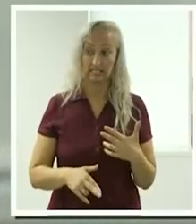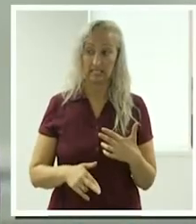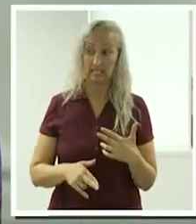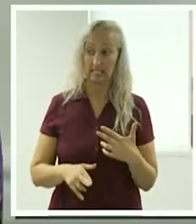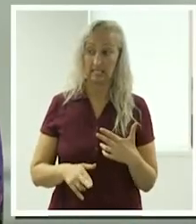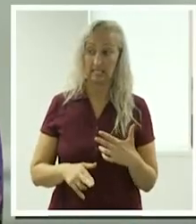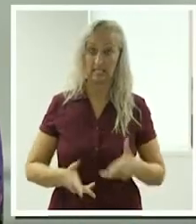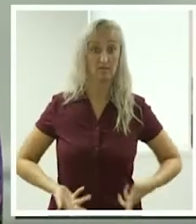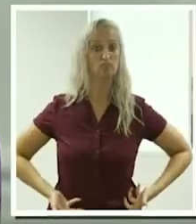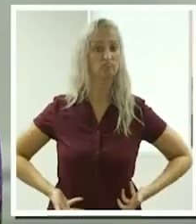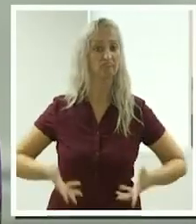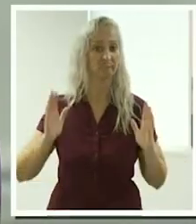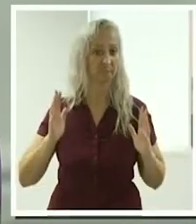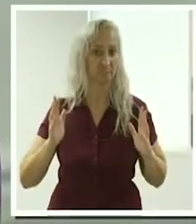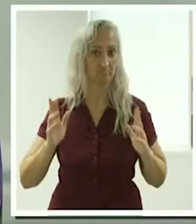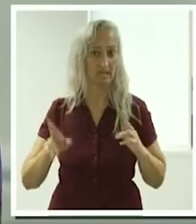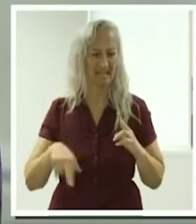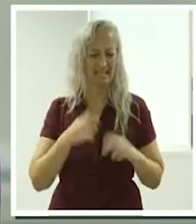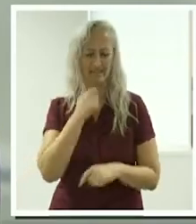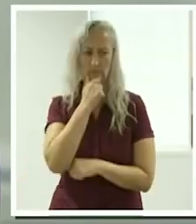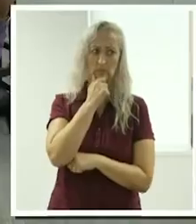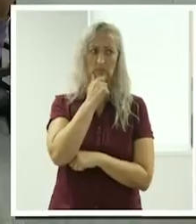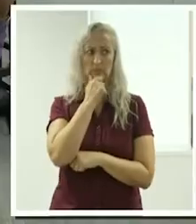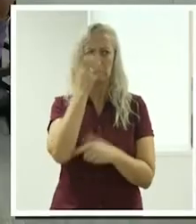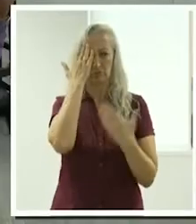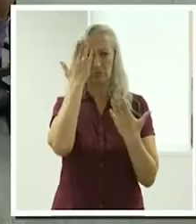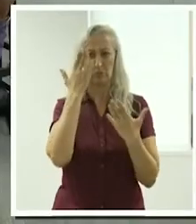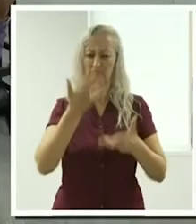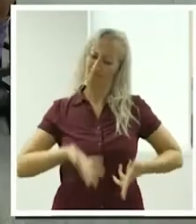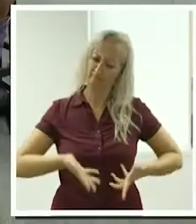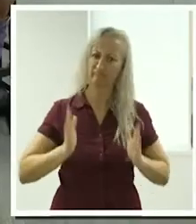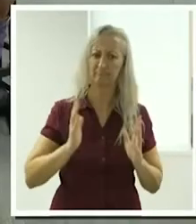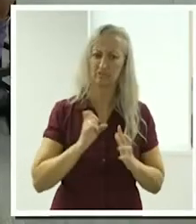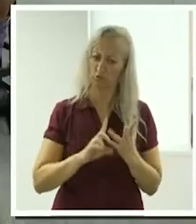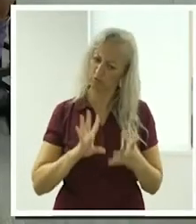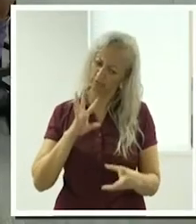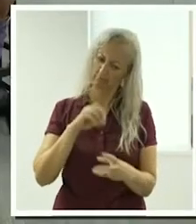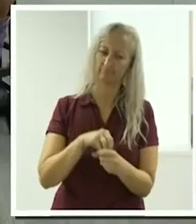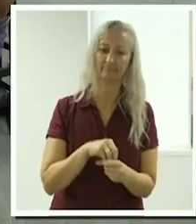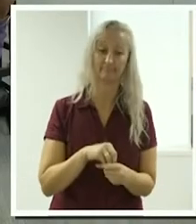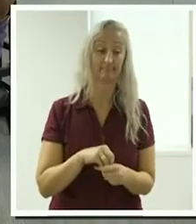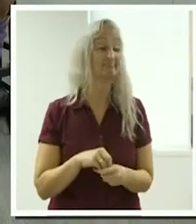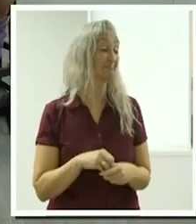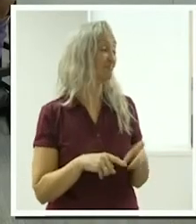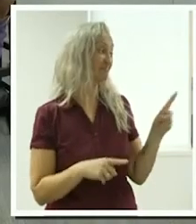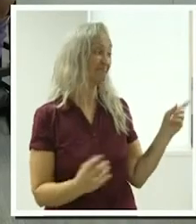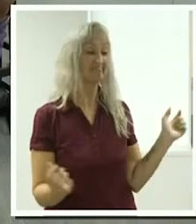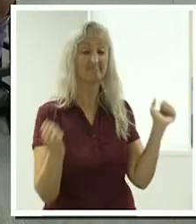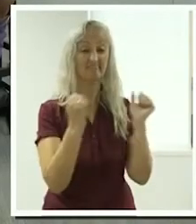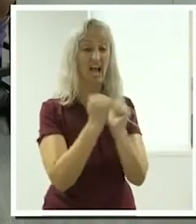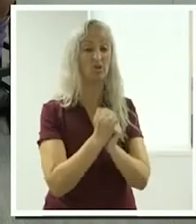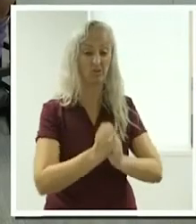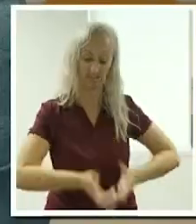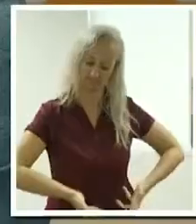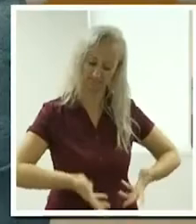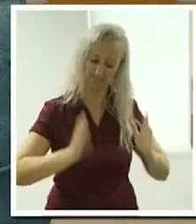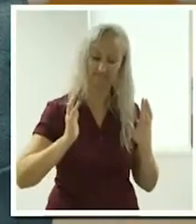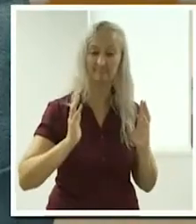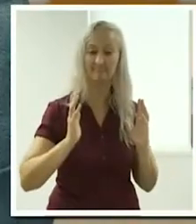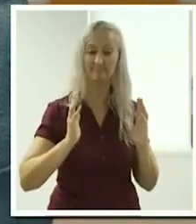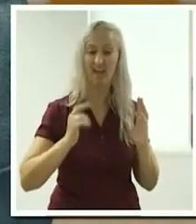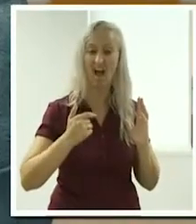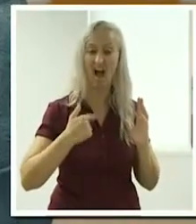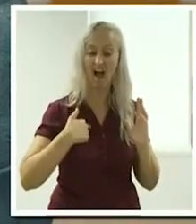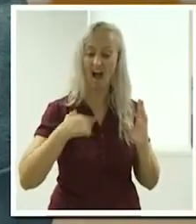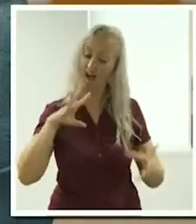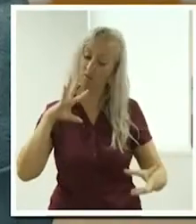um just give it a go absolutely tammy do it you won't regret it i mean i did and i